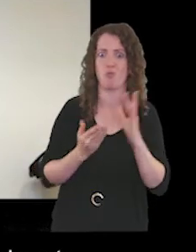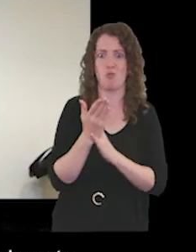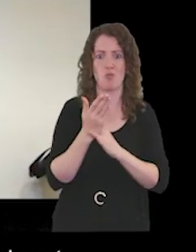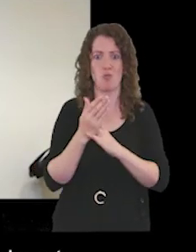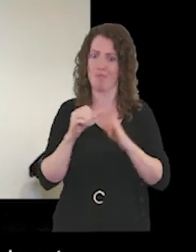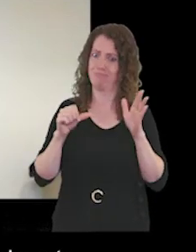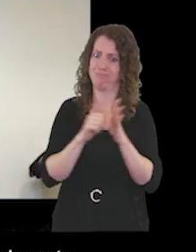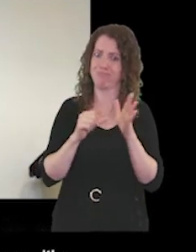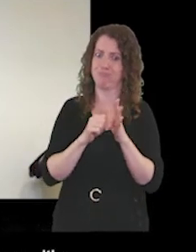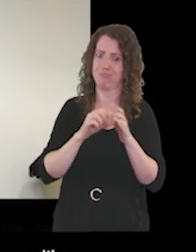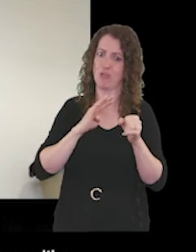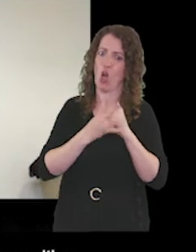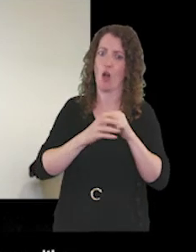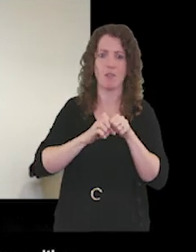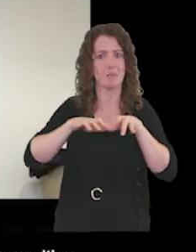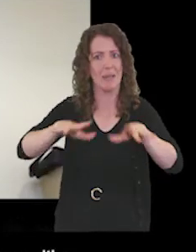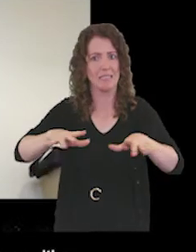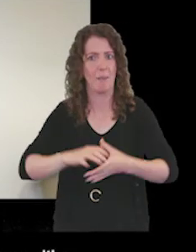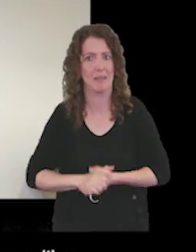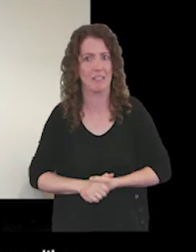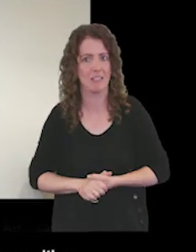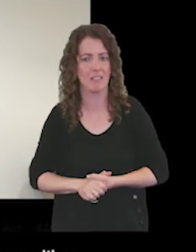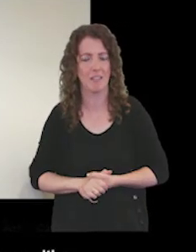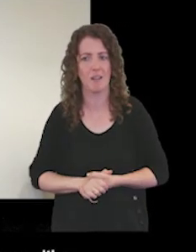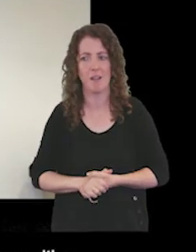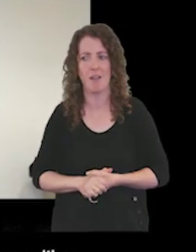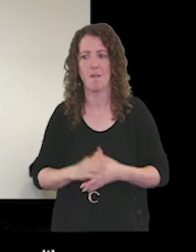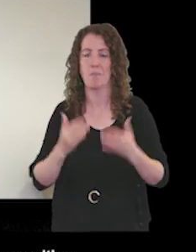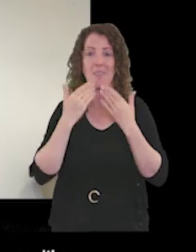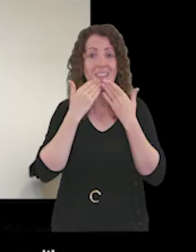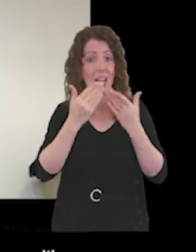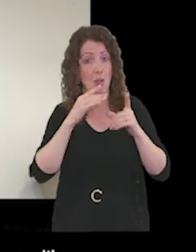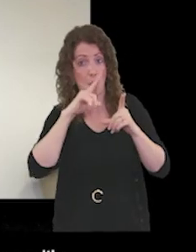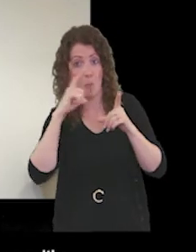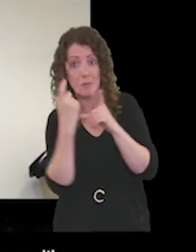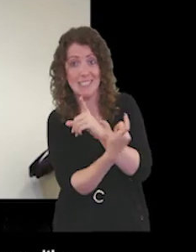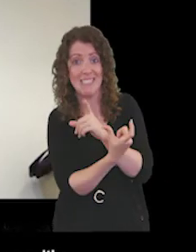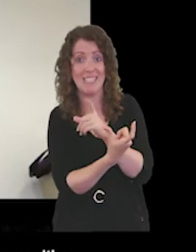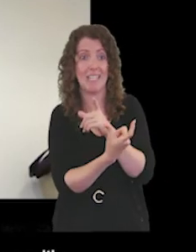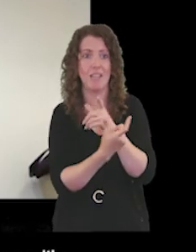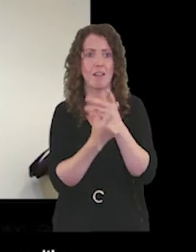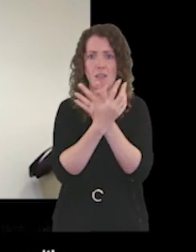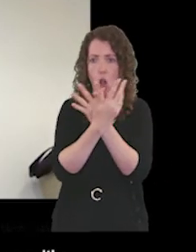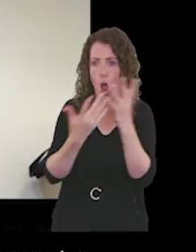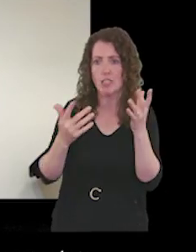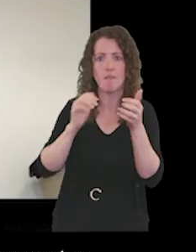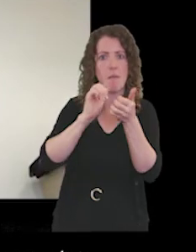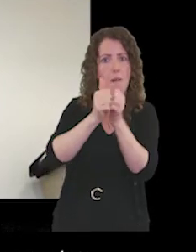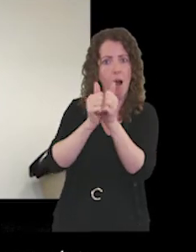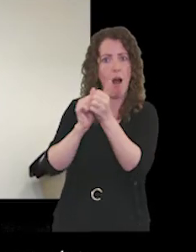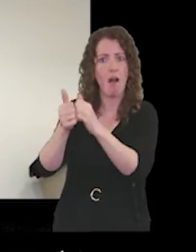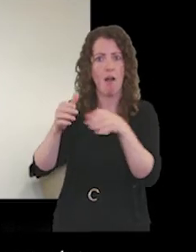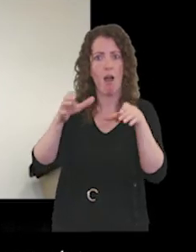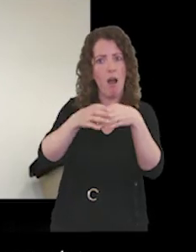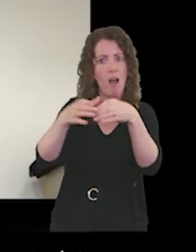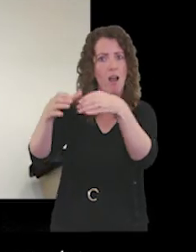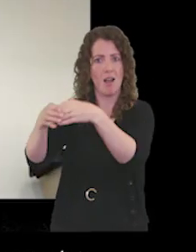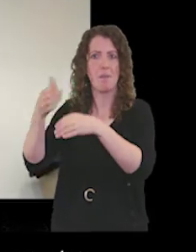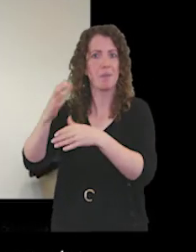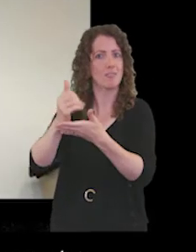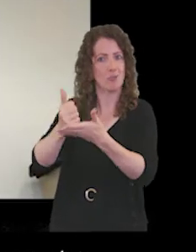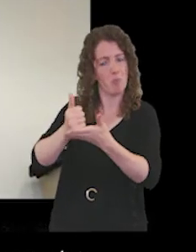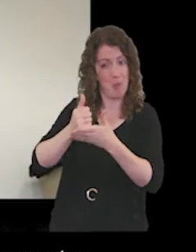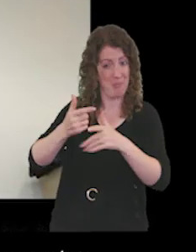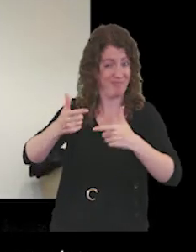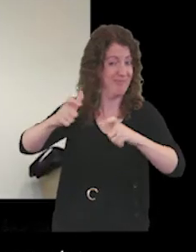pandemic and i'd like to thank our communities and our many partners who've supported us and continue